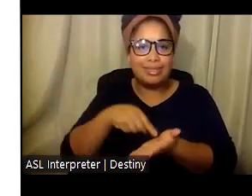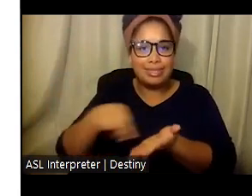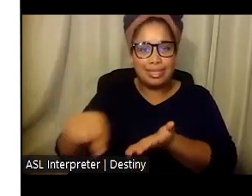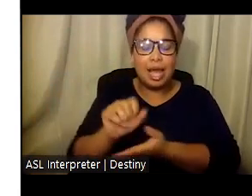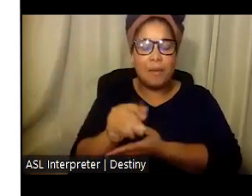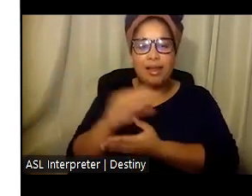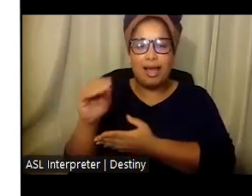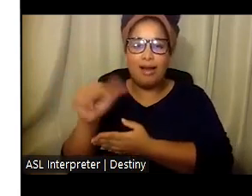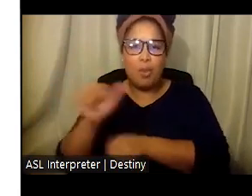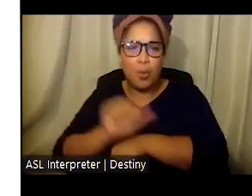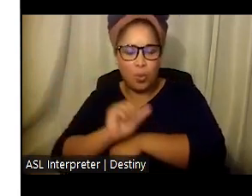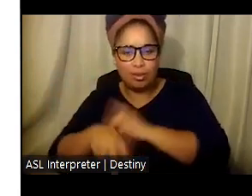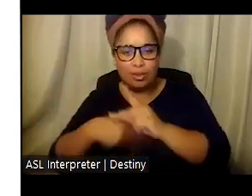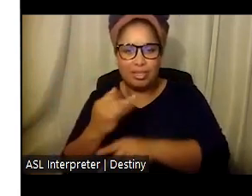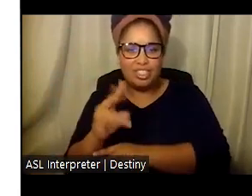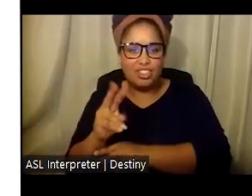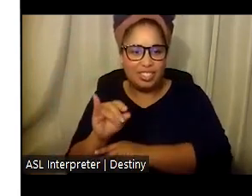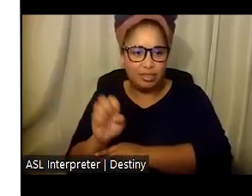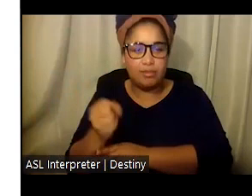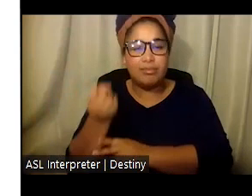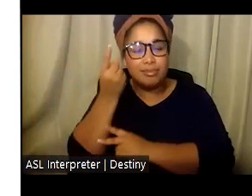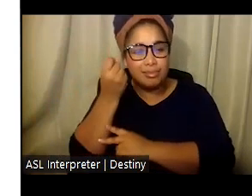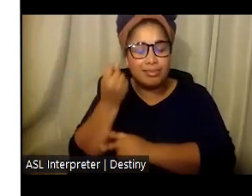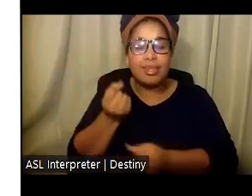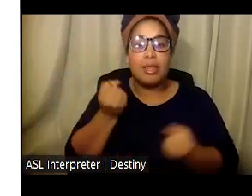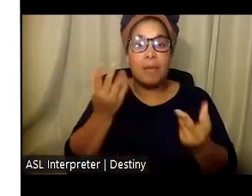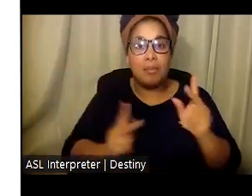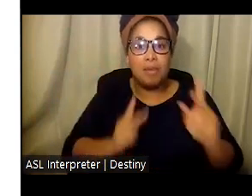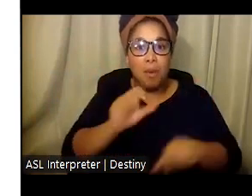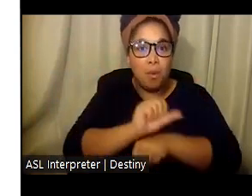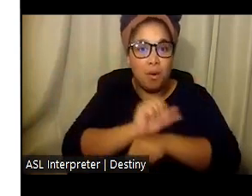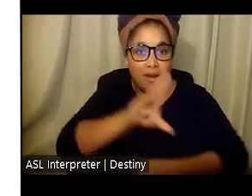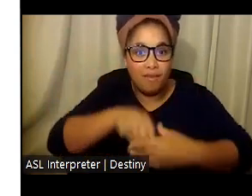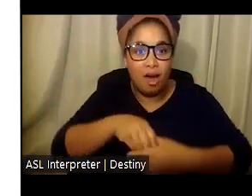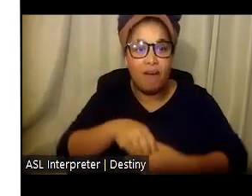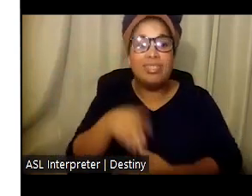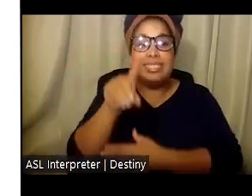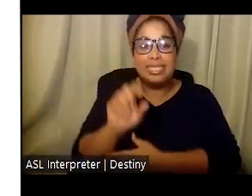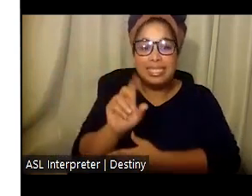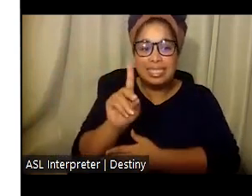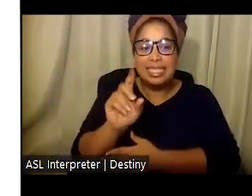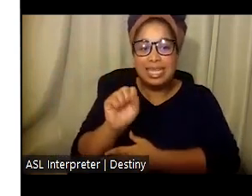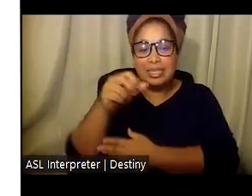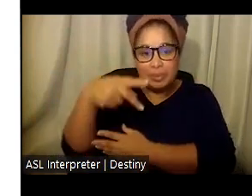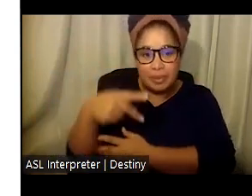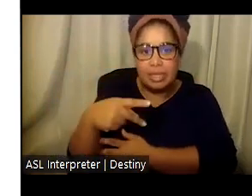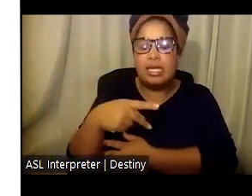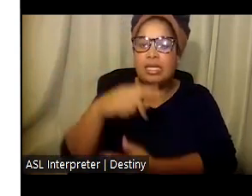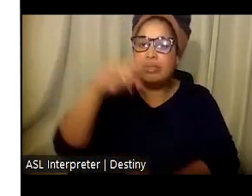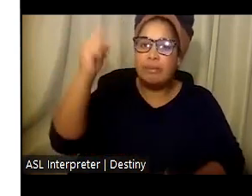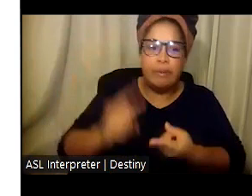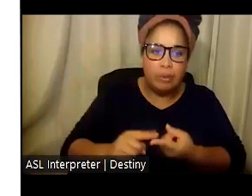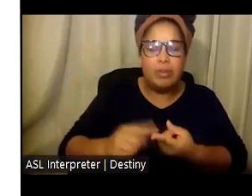We recognize that there is a nationwide workforce shortage and recruiting and retaining a knowledgeable, skilled workforce has become